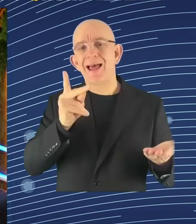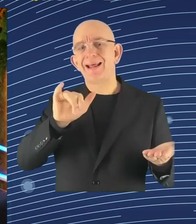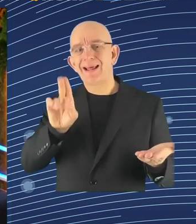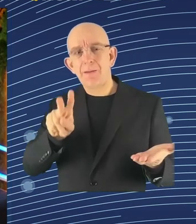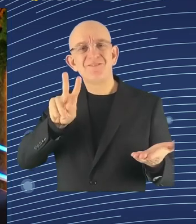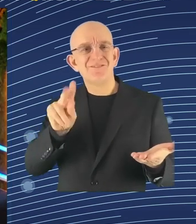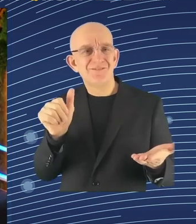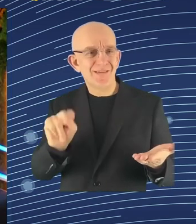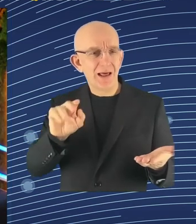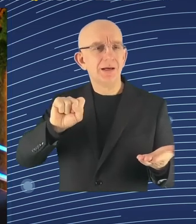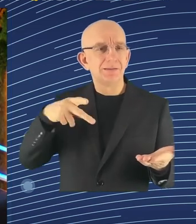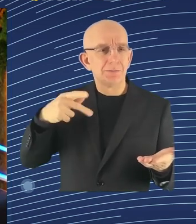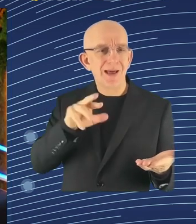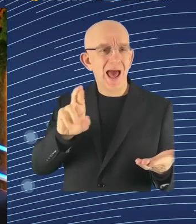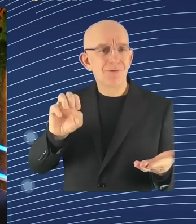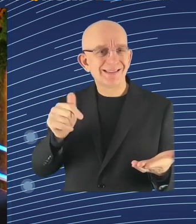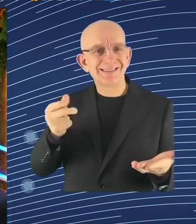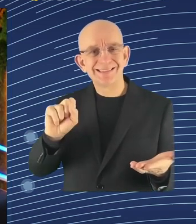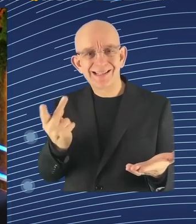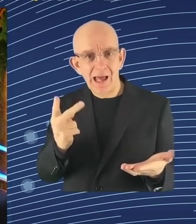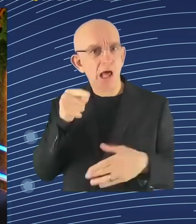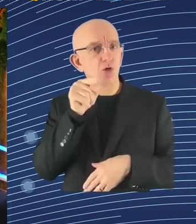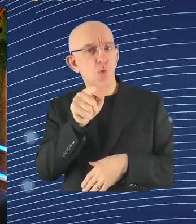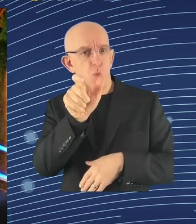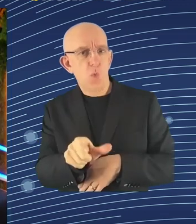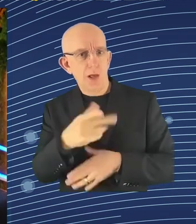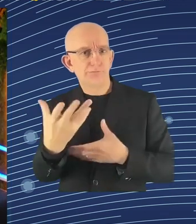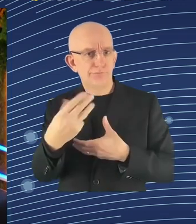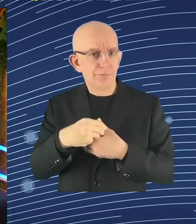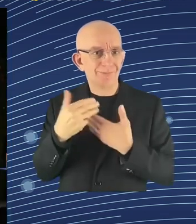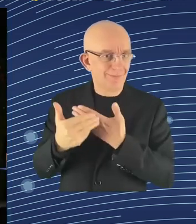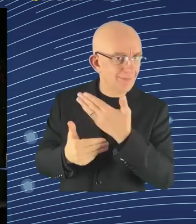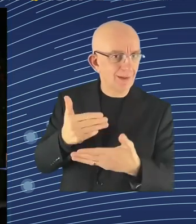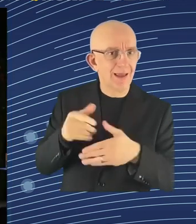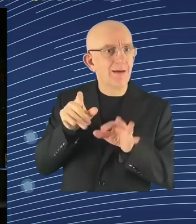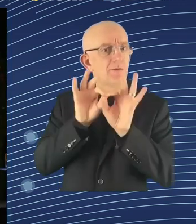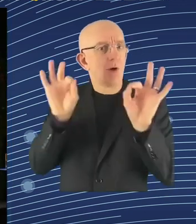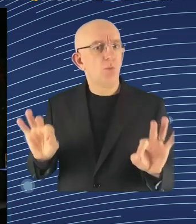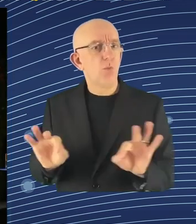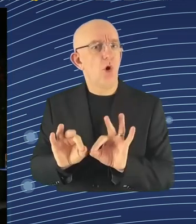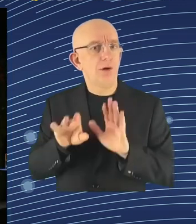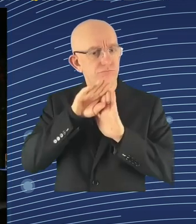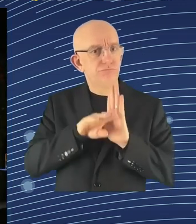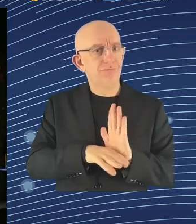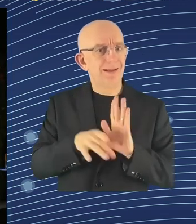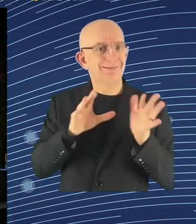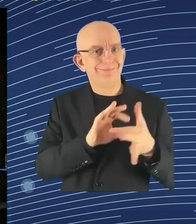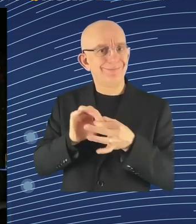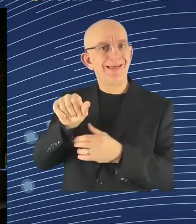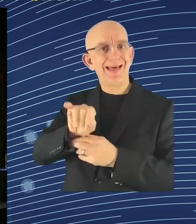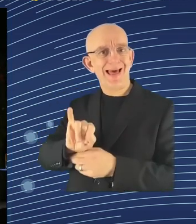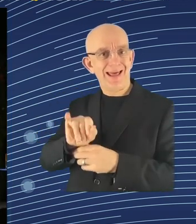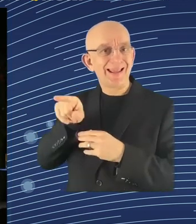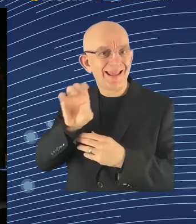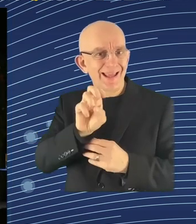on your feed that yesterday you were in a trilogue with Commissioner Breton until nearly 3 a.m. on data